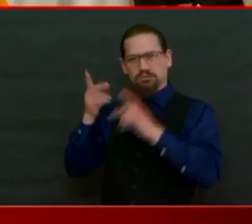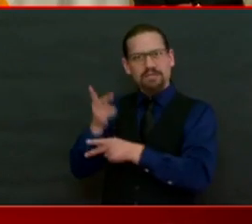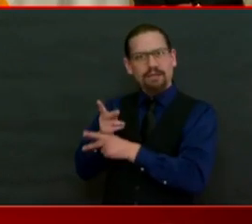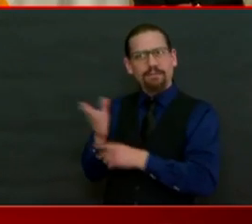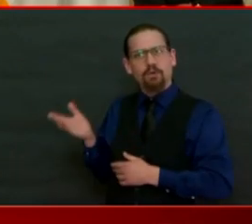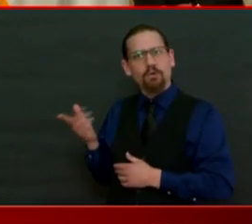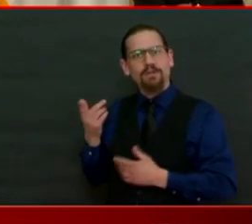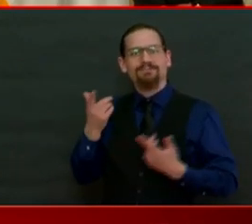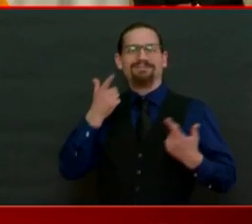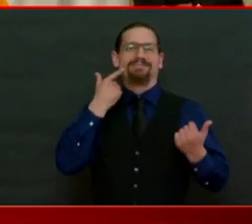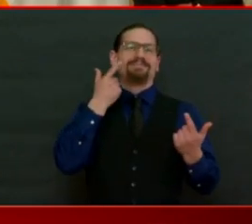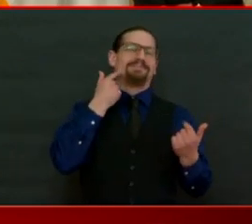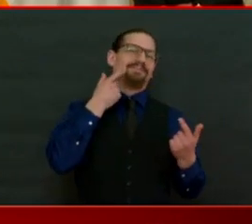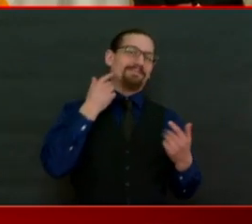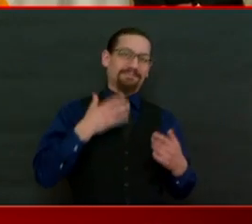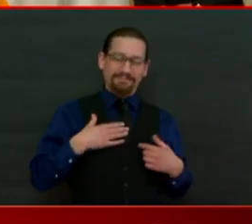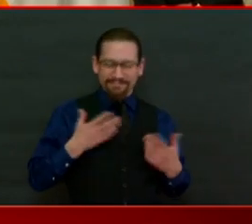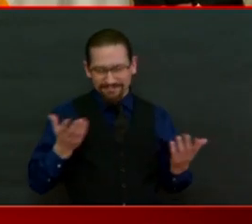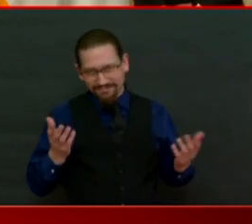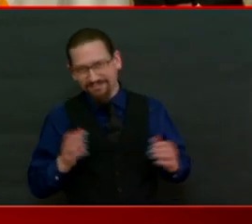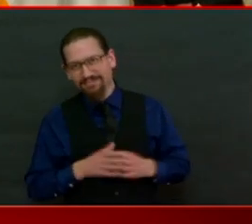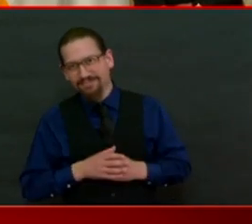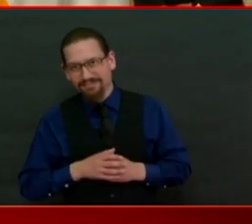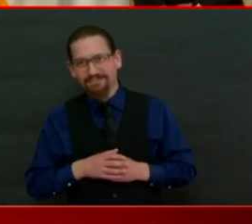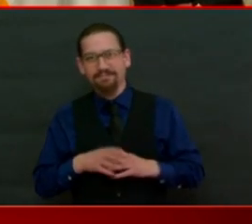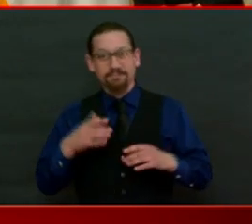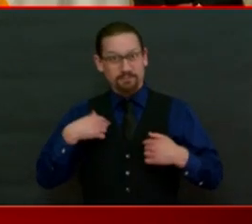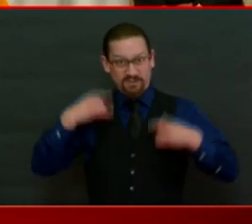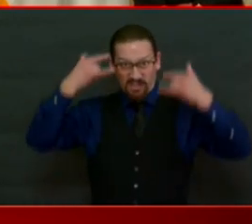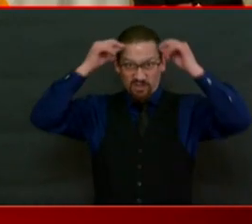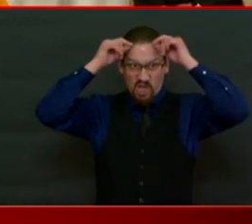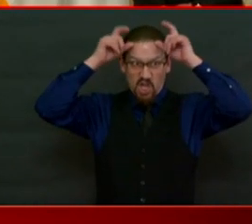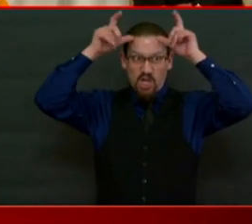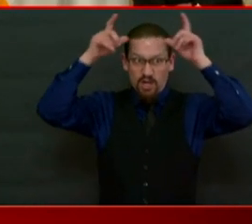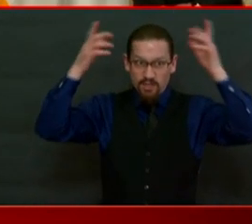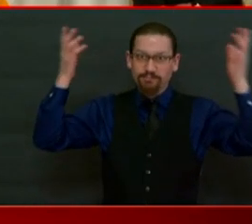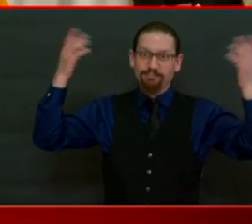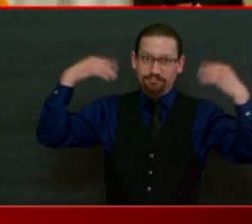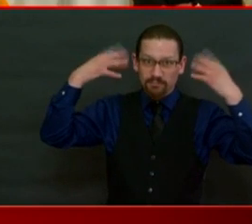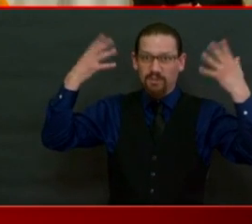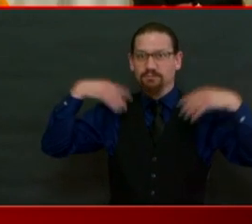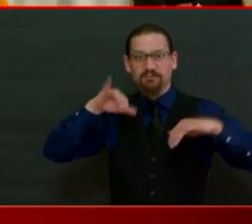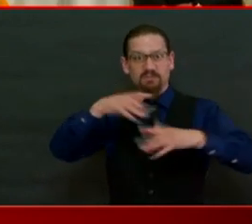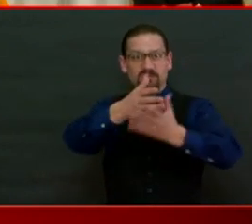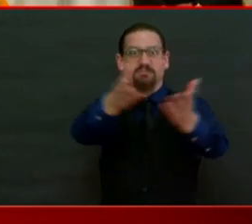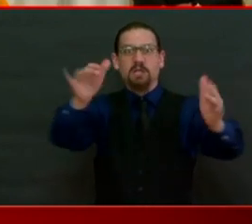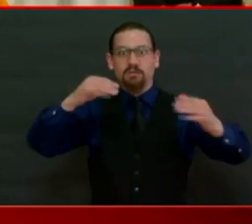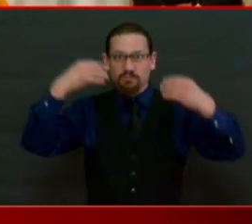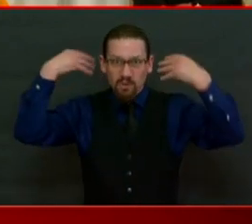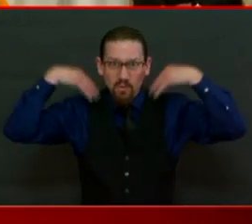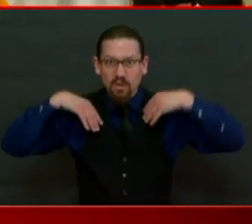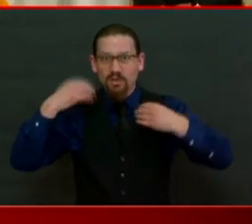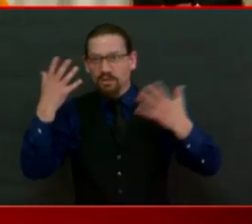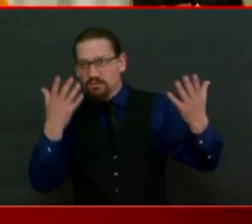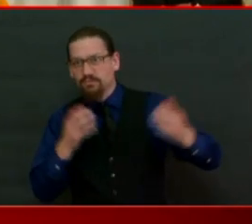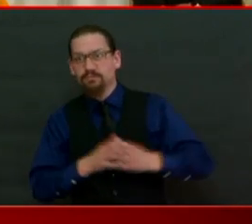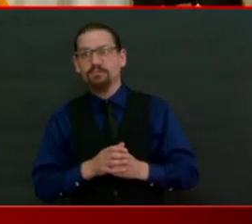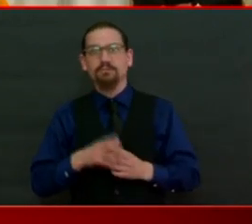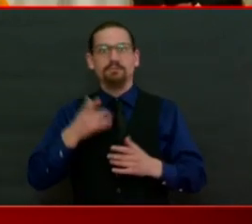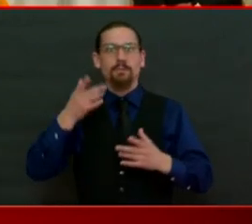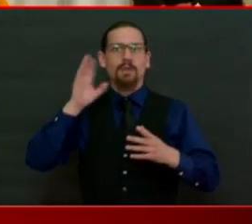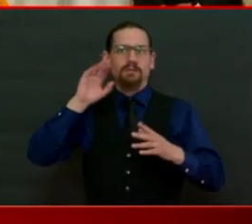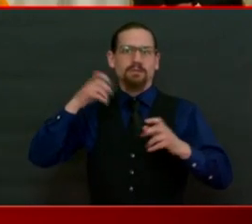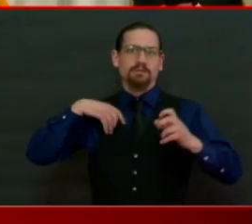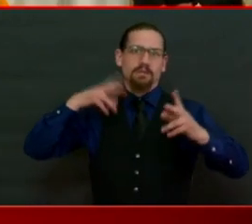overgrown like a lot of people's. So I haven't said anything about when salons would be reopened. I would like to get them opened as quickly as